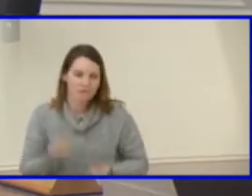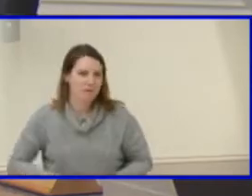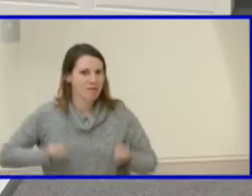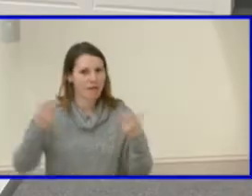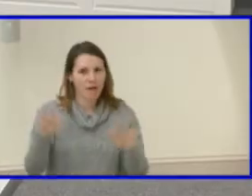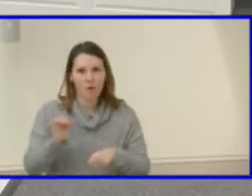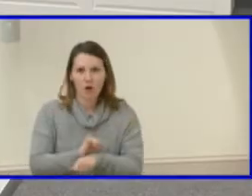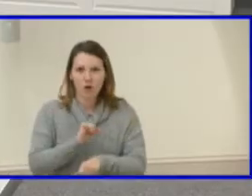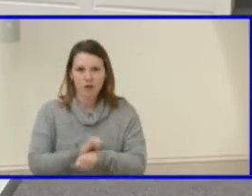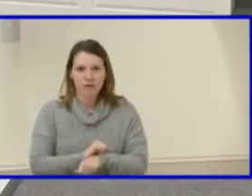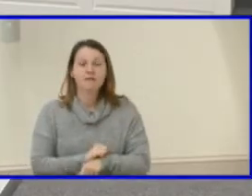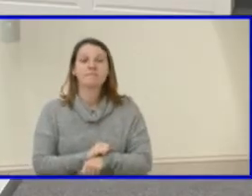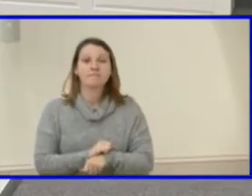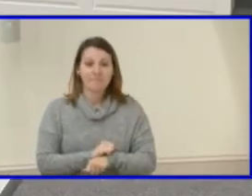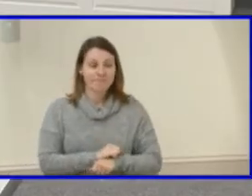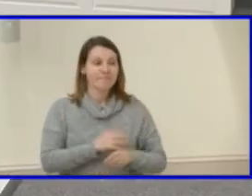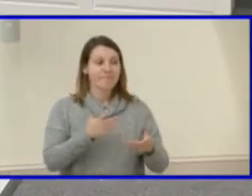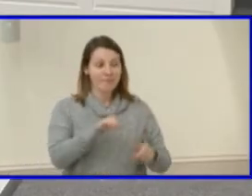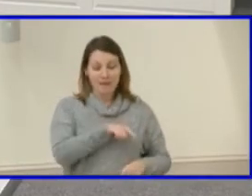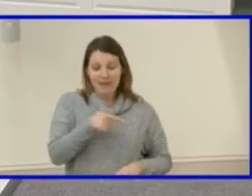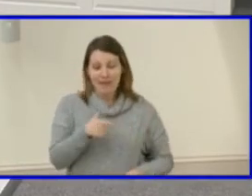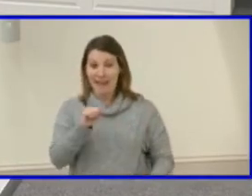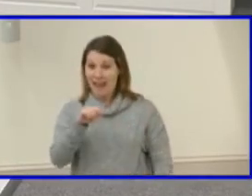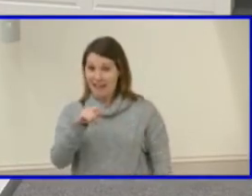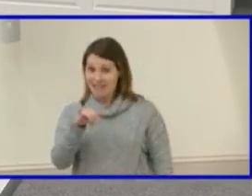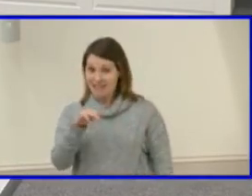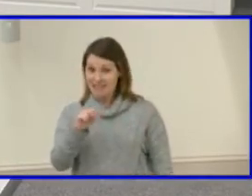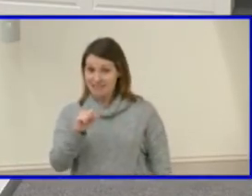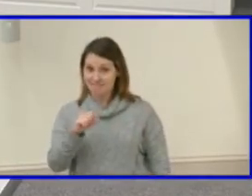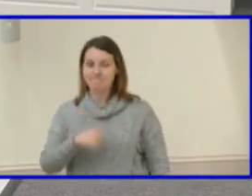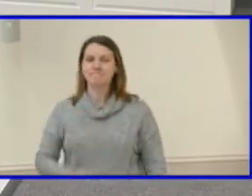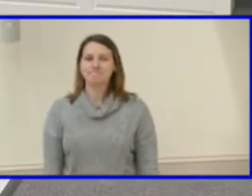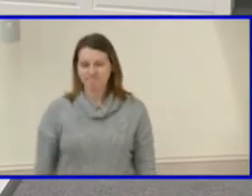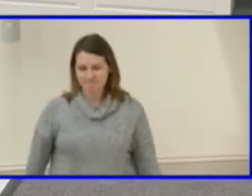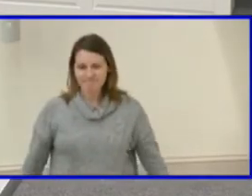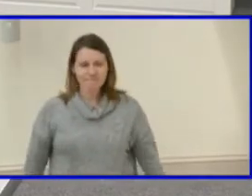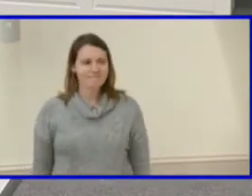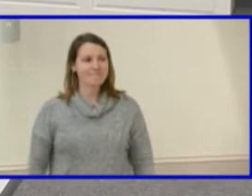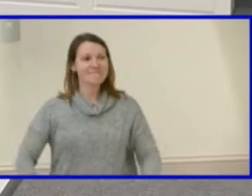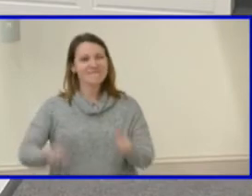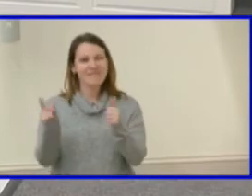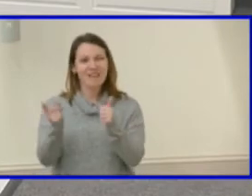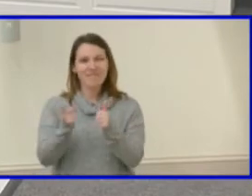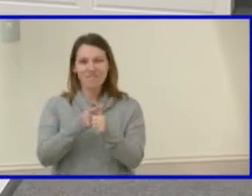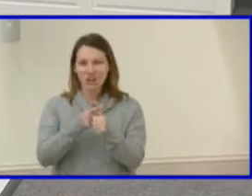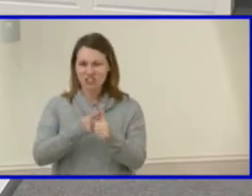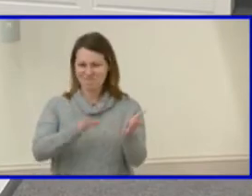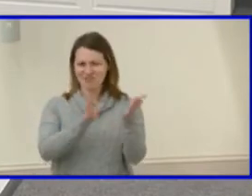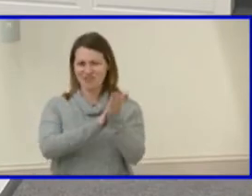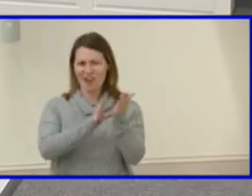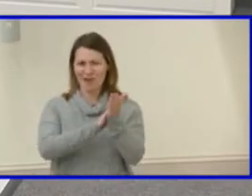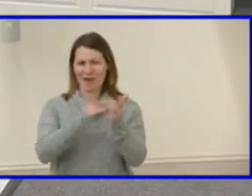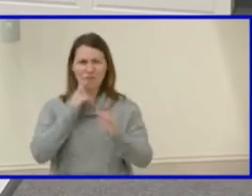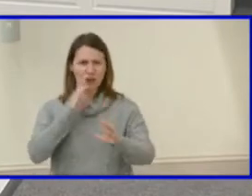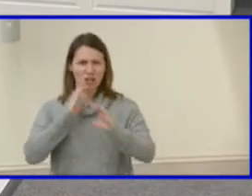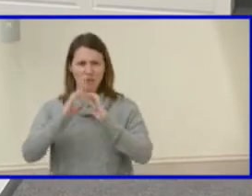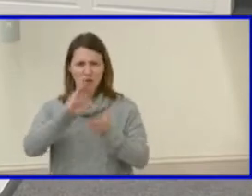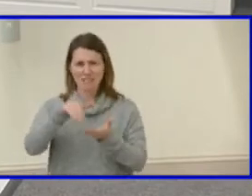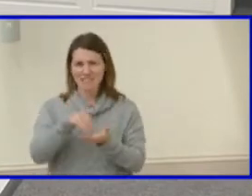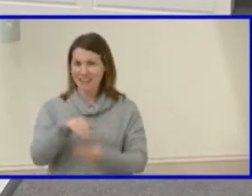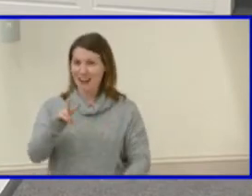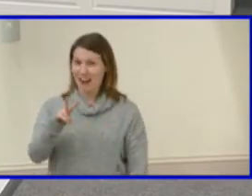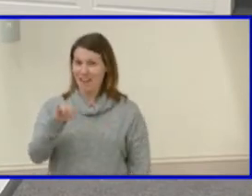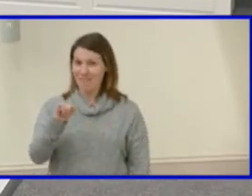Mrs. Atkins. So first and foremost, shout out to the communication center at Varina High